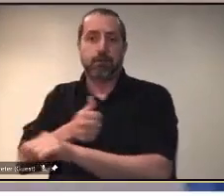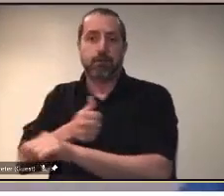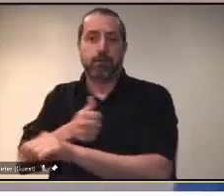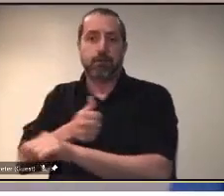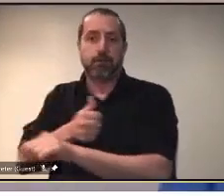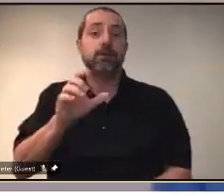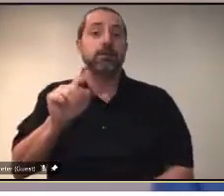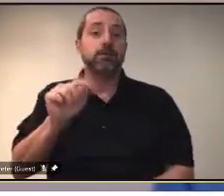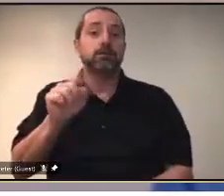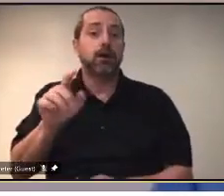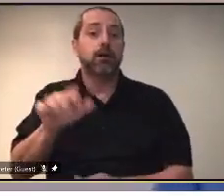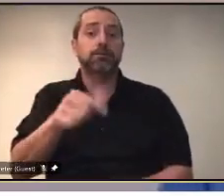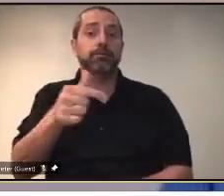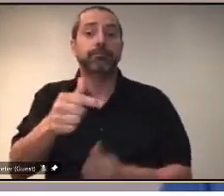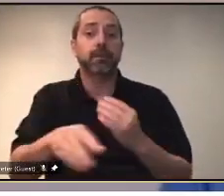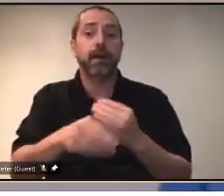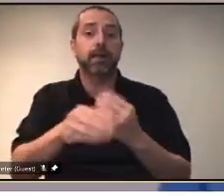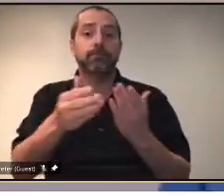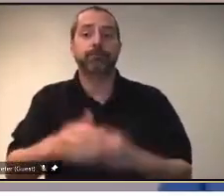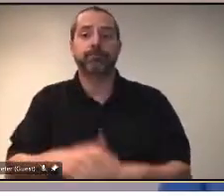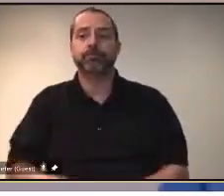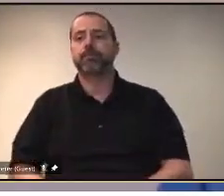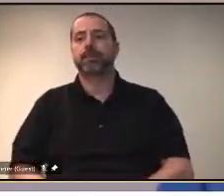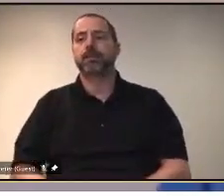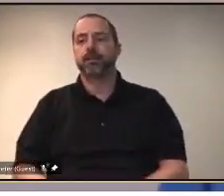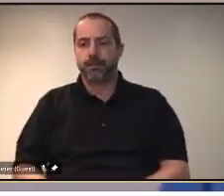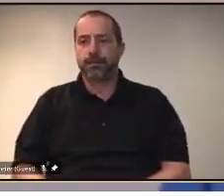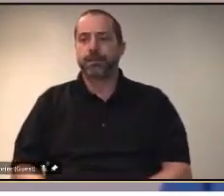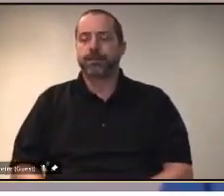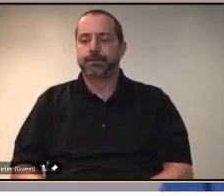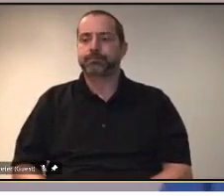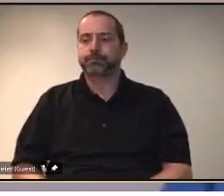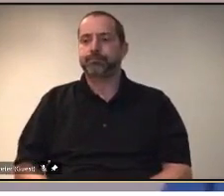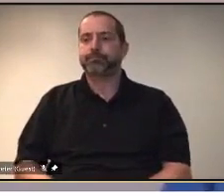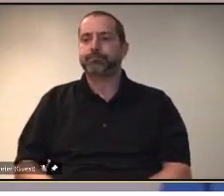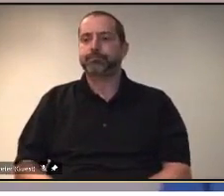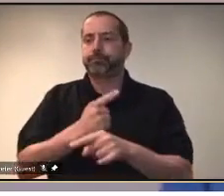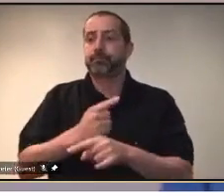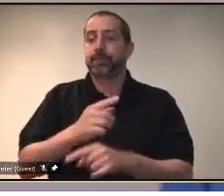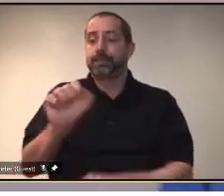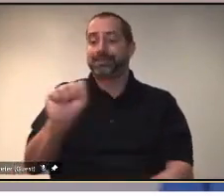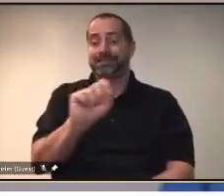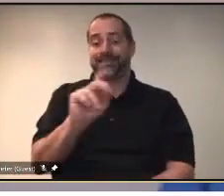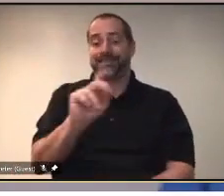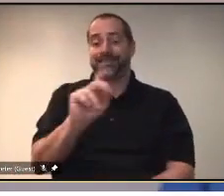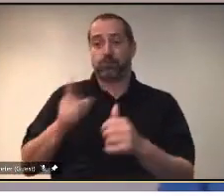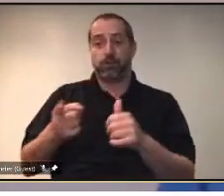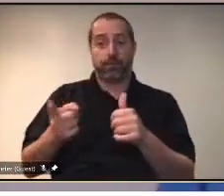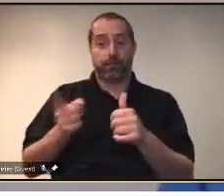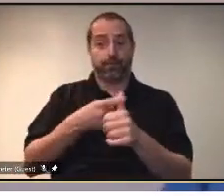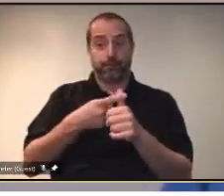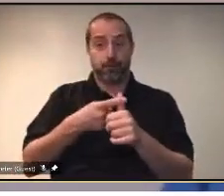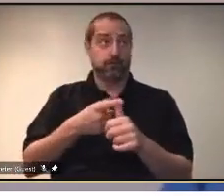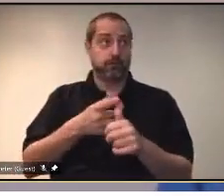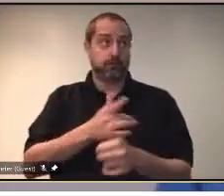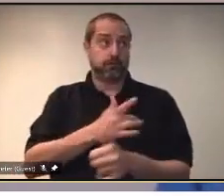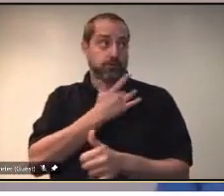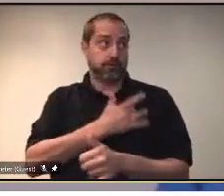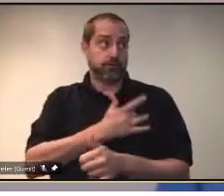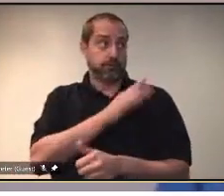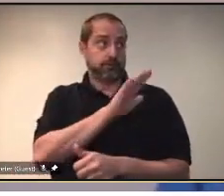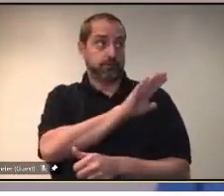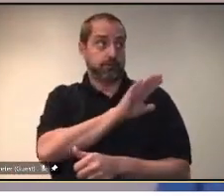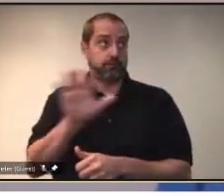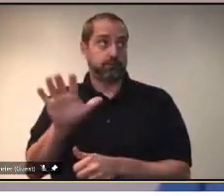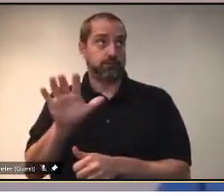Thanks, Minister. Mark, I'd just like to follow up by saying, know, Saskatchewan was one of the first, if not I believe the first province in the country to have